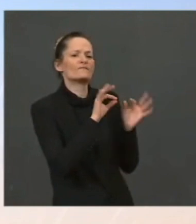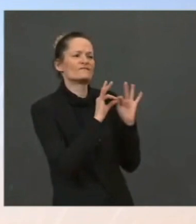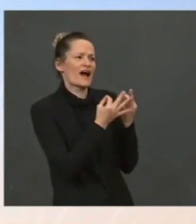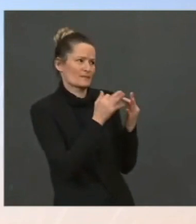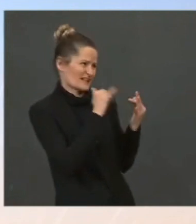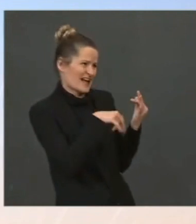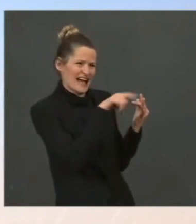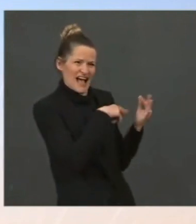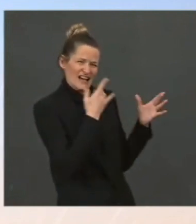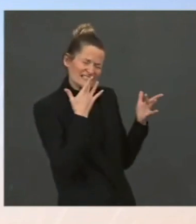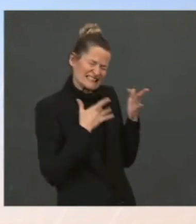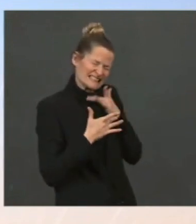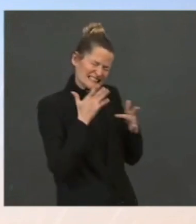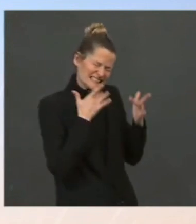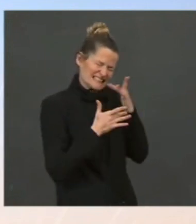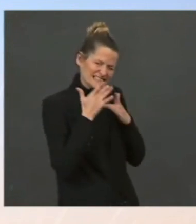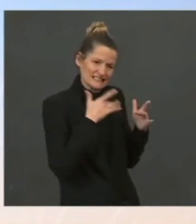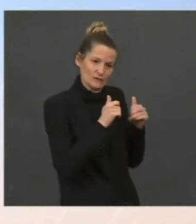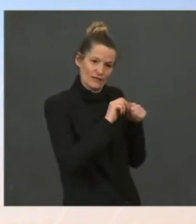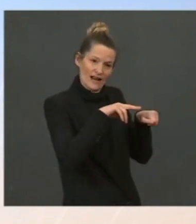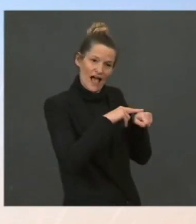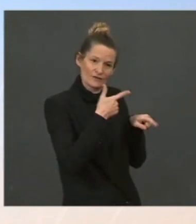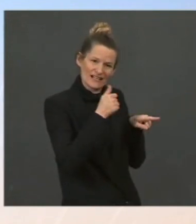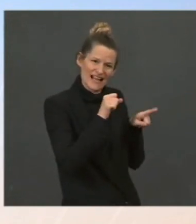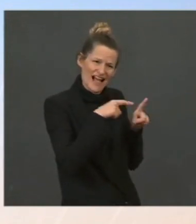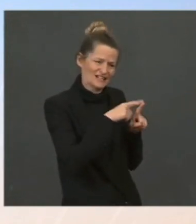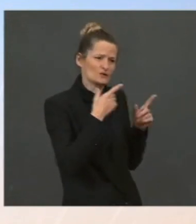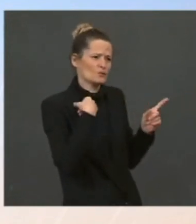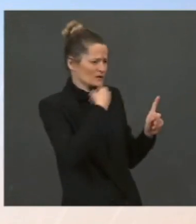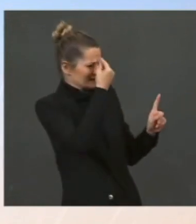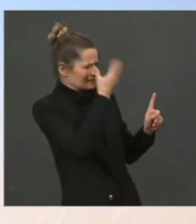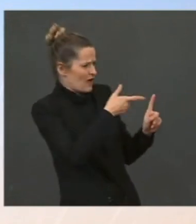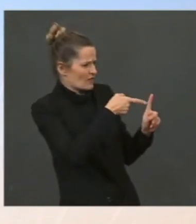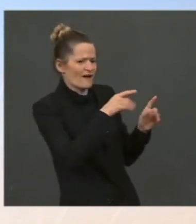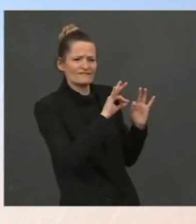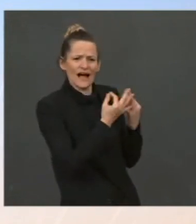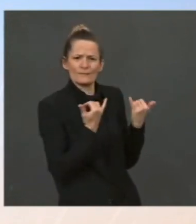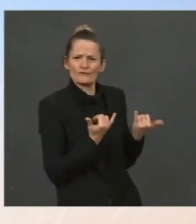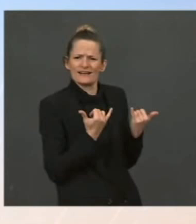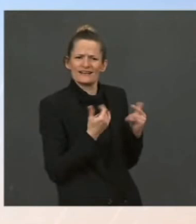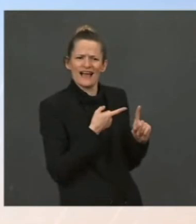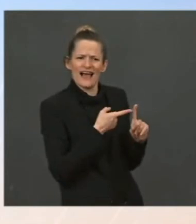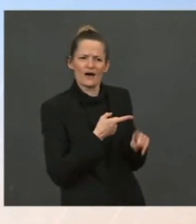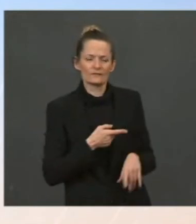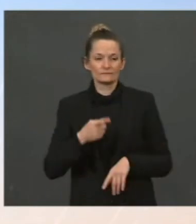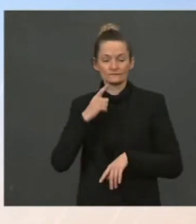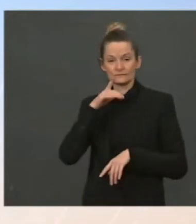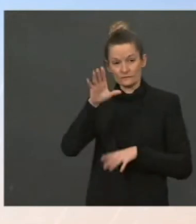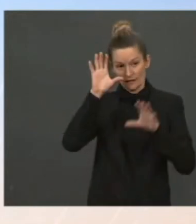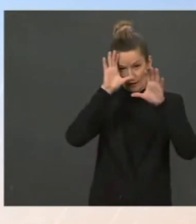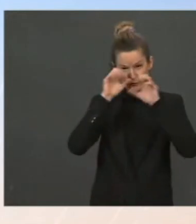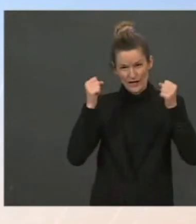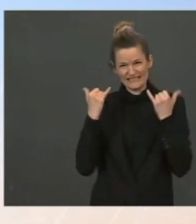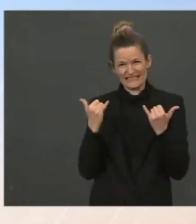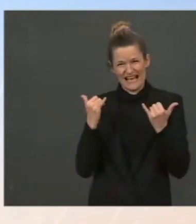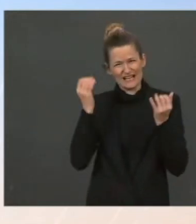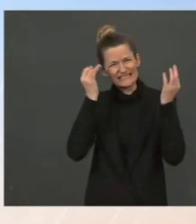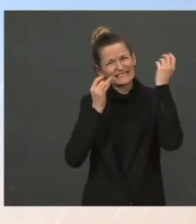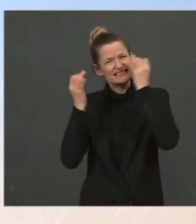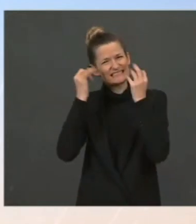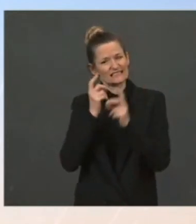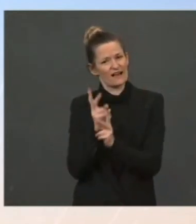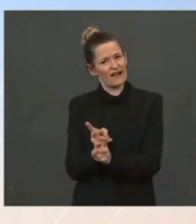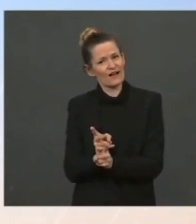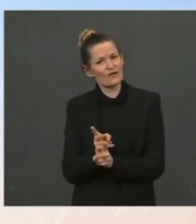Prices are very high. Yeah, no doubt. This is why the president has been really thoughtful about this. I mean, this is, you know,